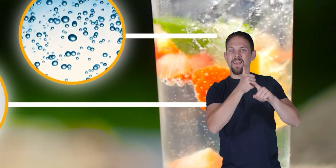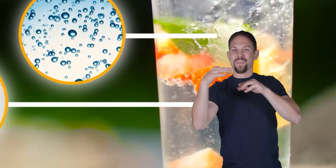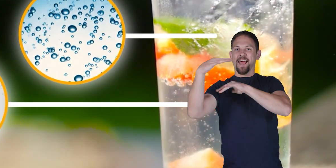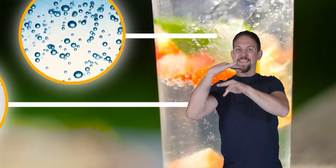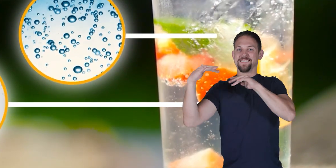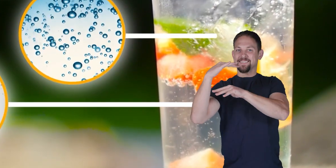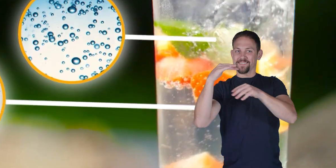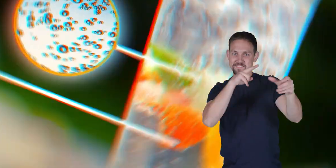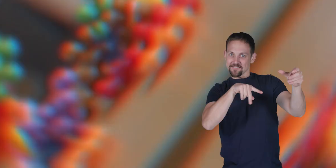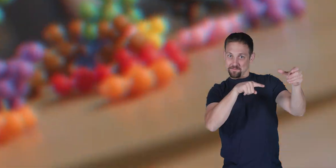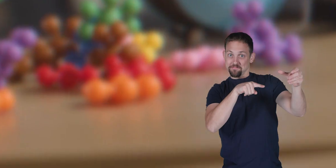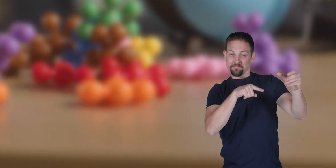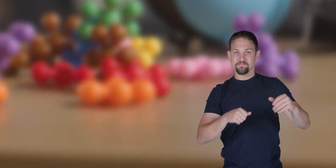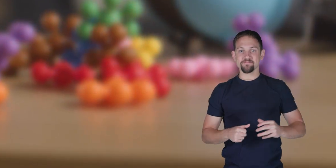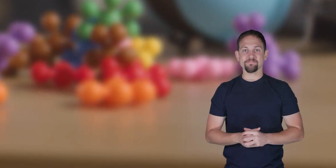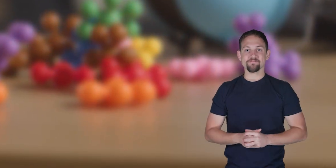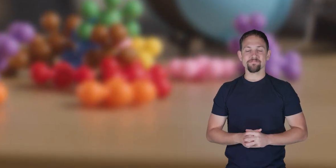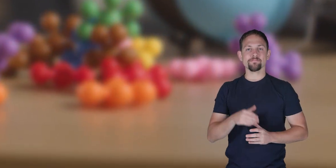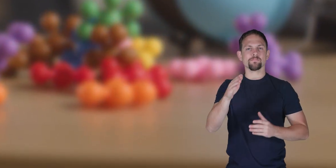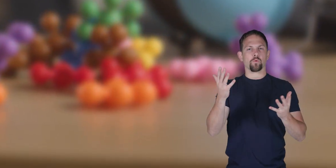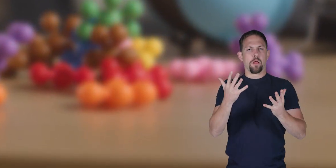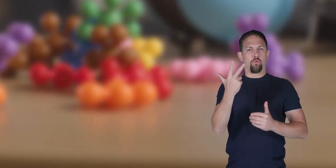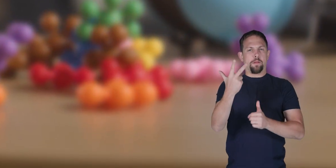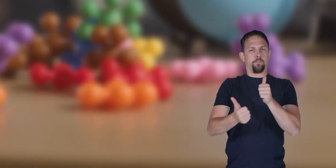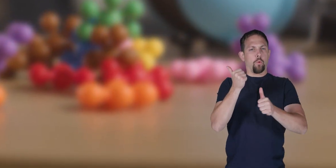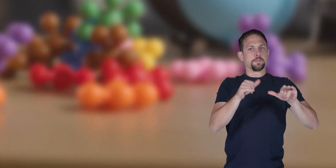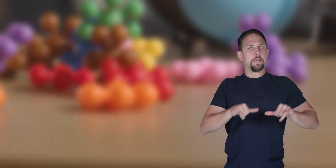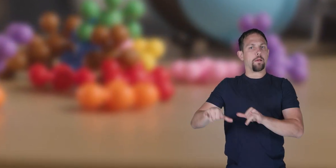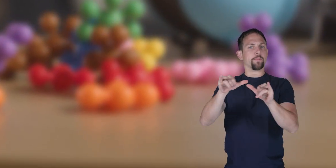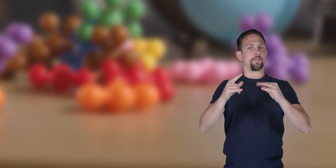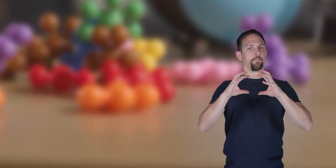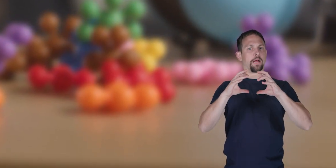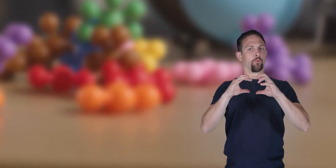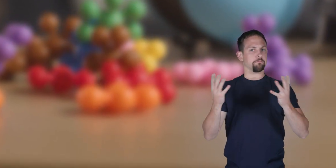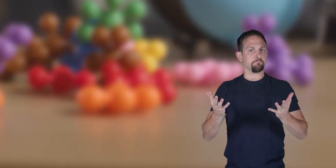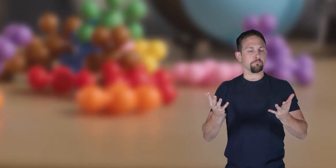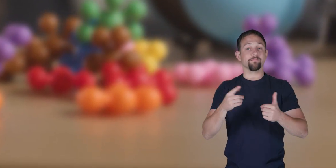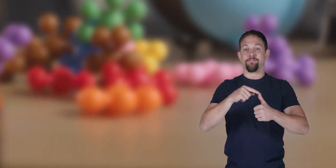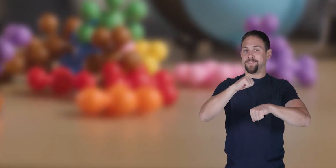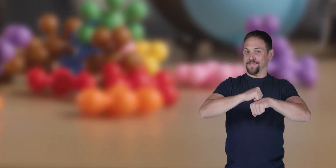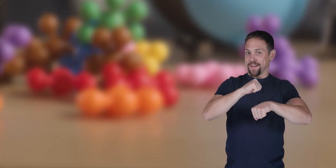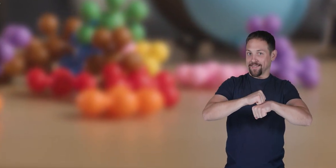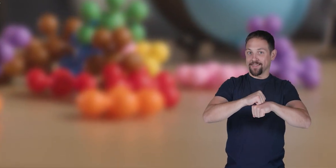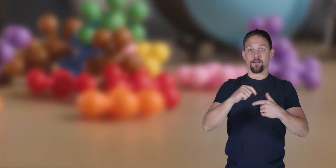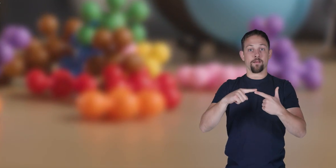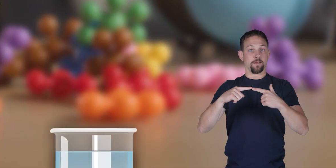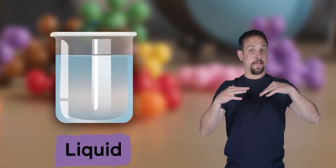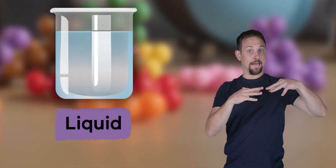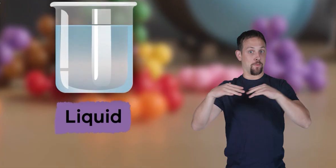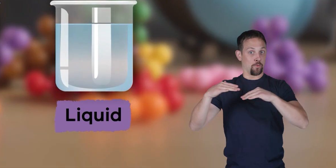are a gas what are the three most common states of matter solid